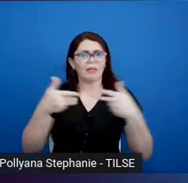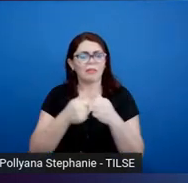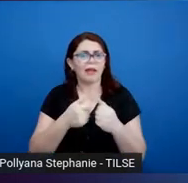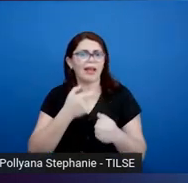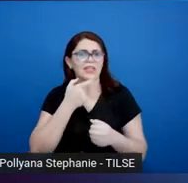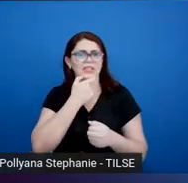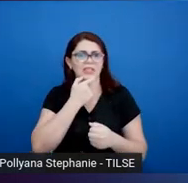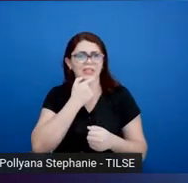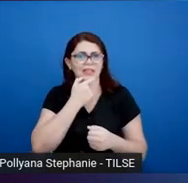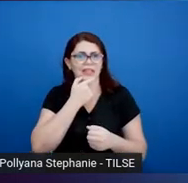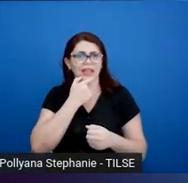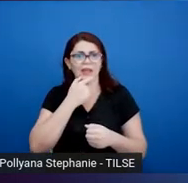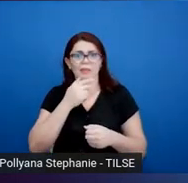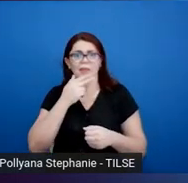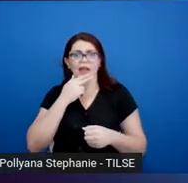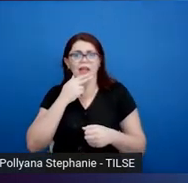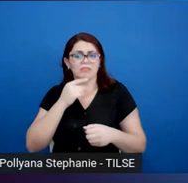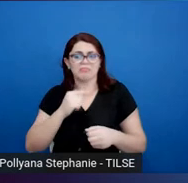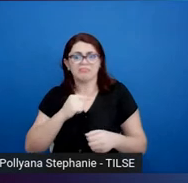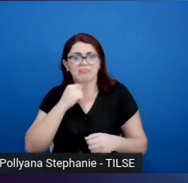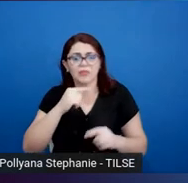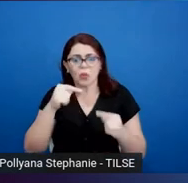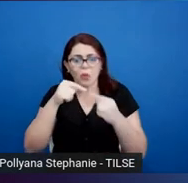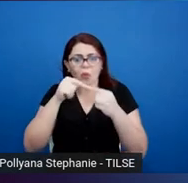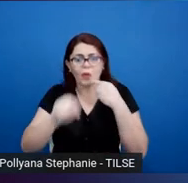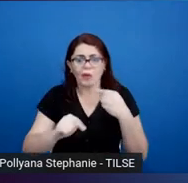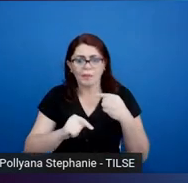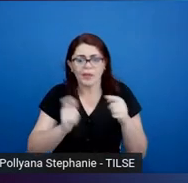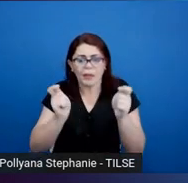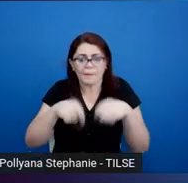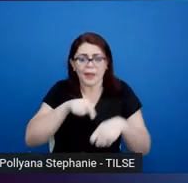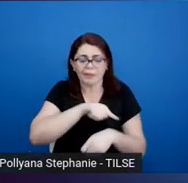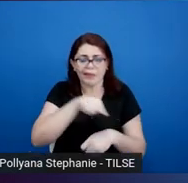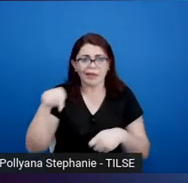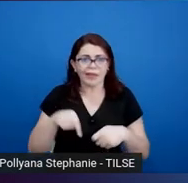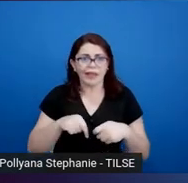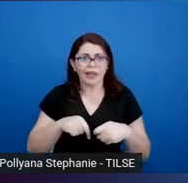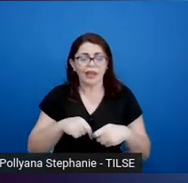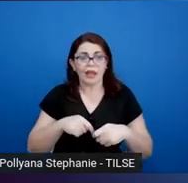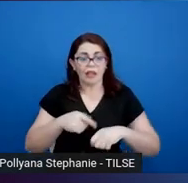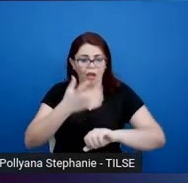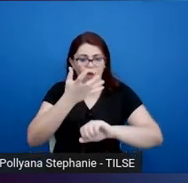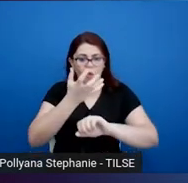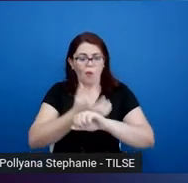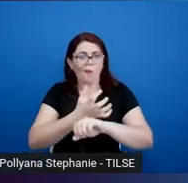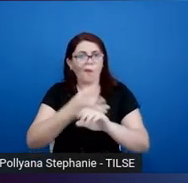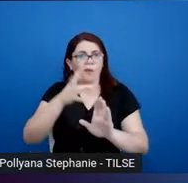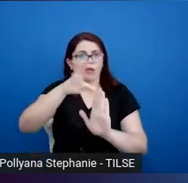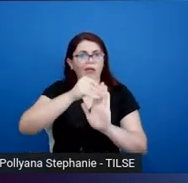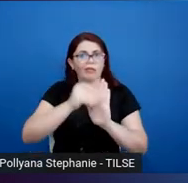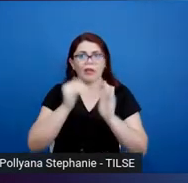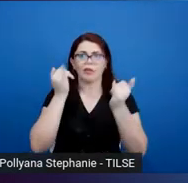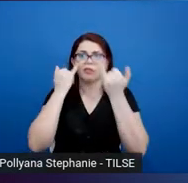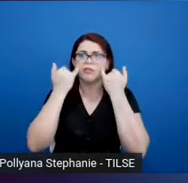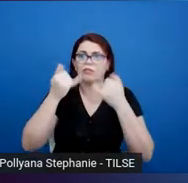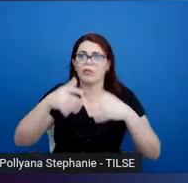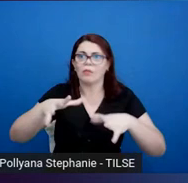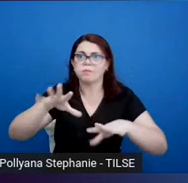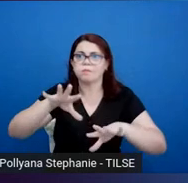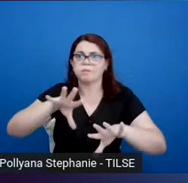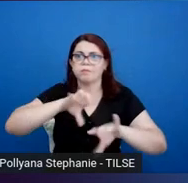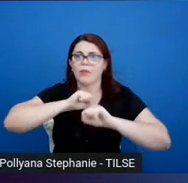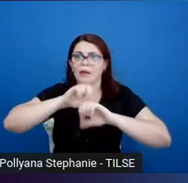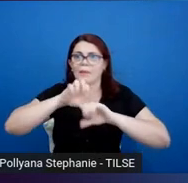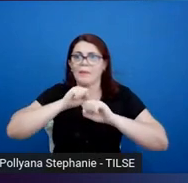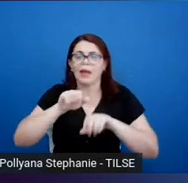isn't enough to allow them to get the content and get the information by using